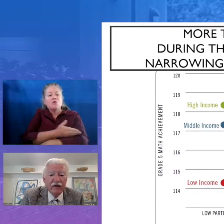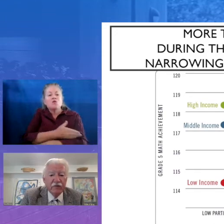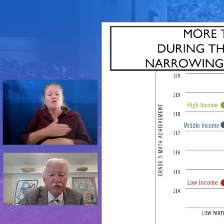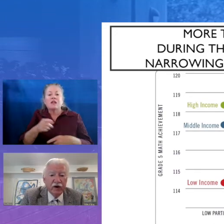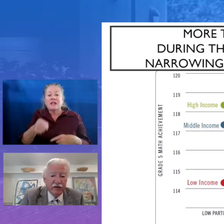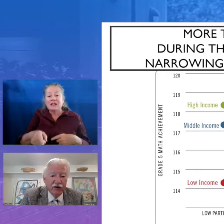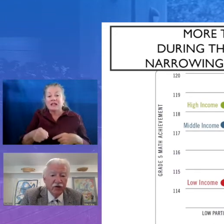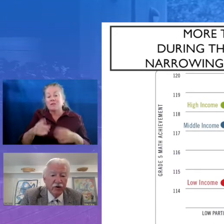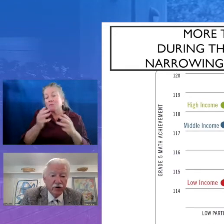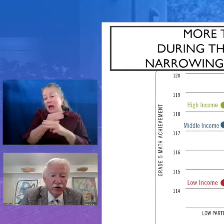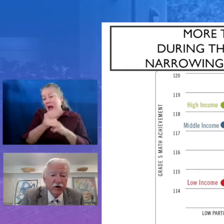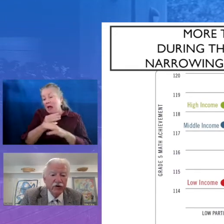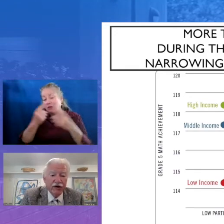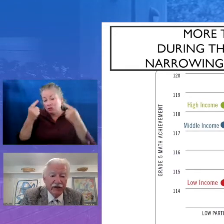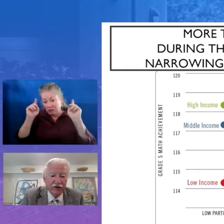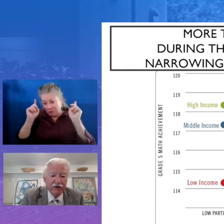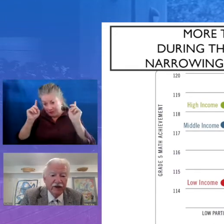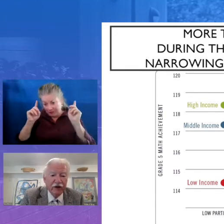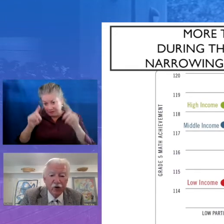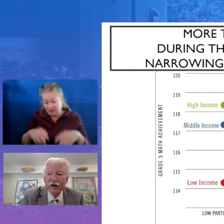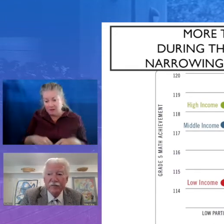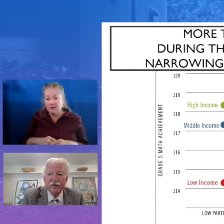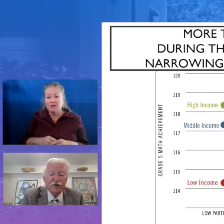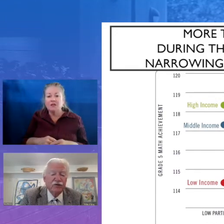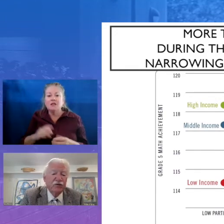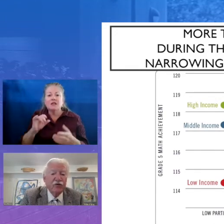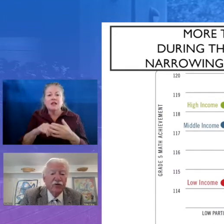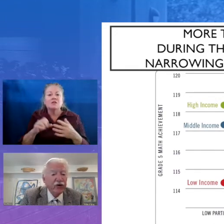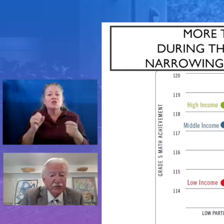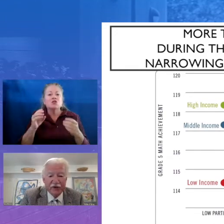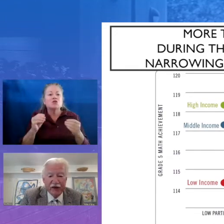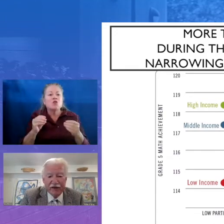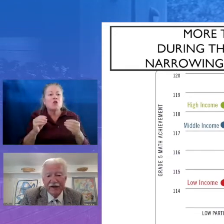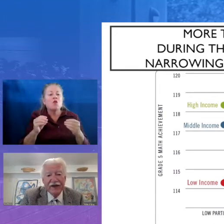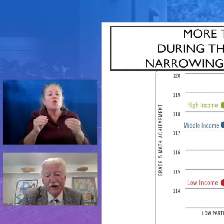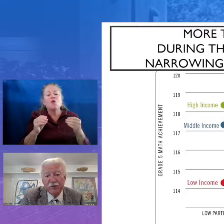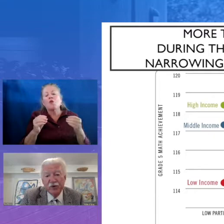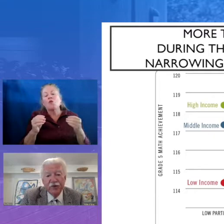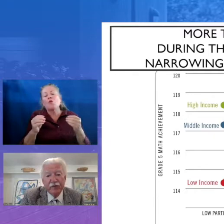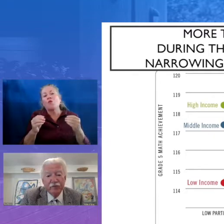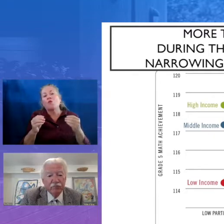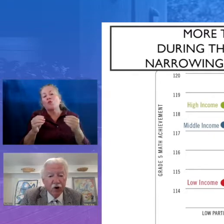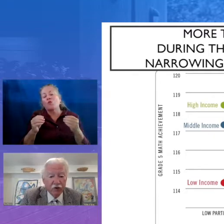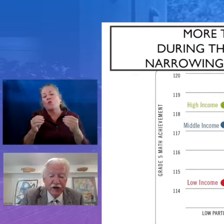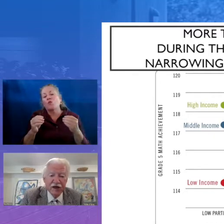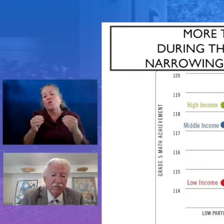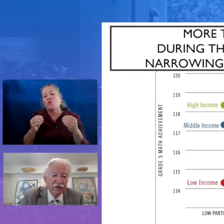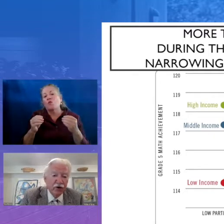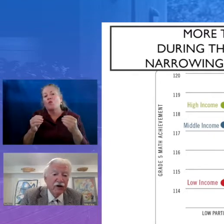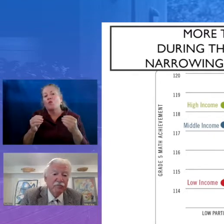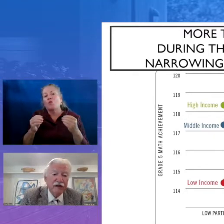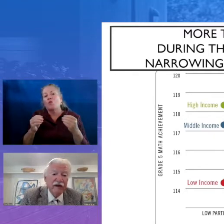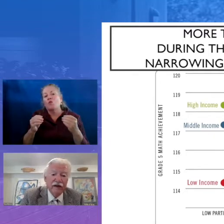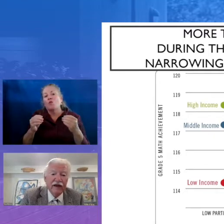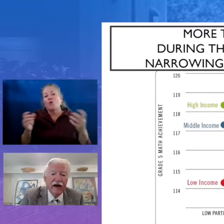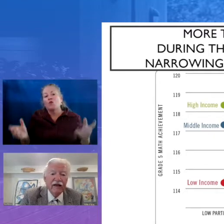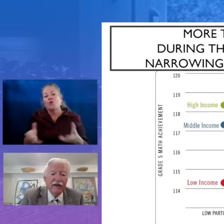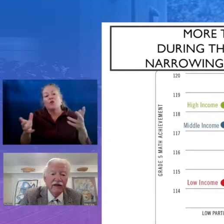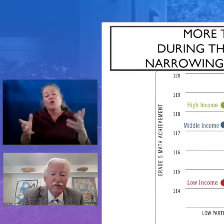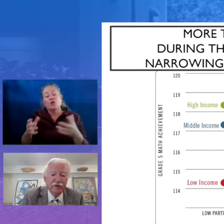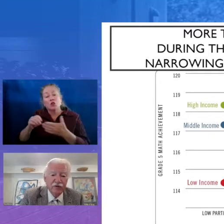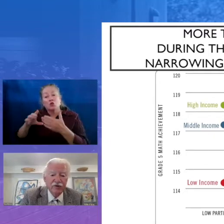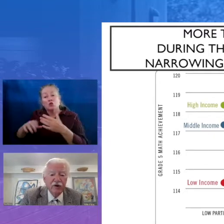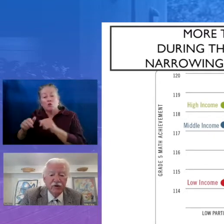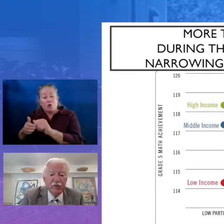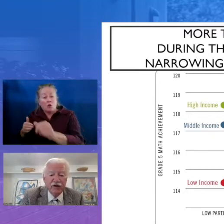And what is so encouraging here is that the low-income students who are furthest behind improved the most, but so did middle and high